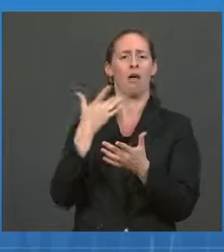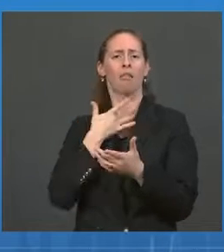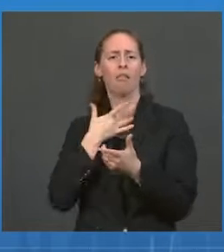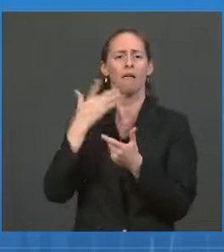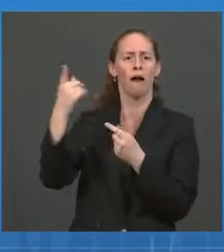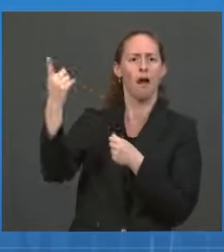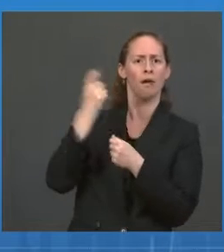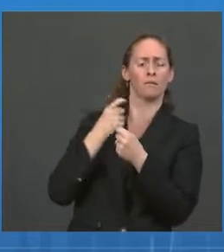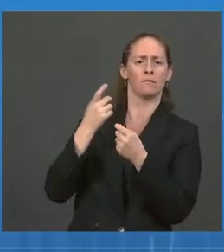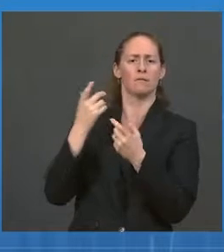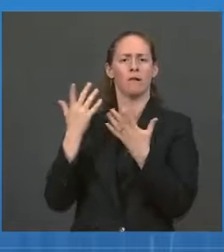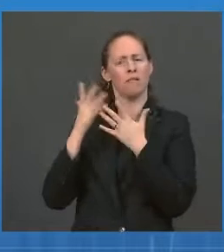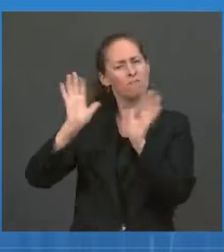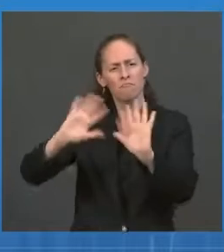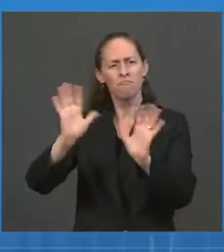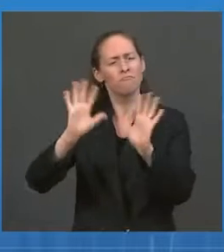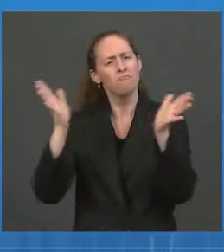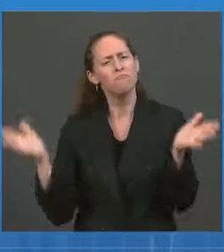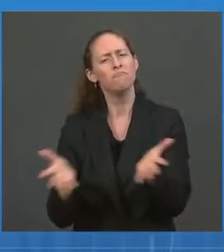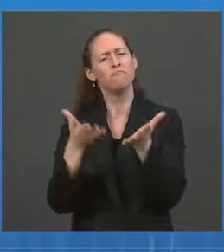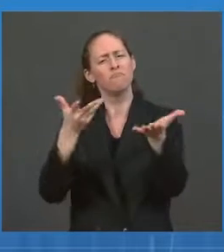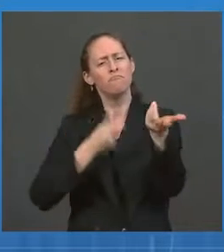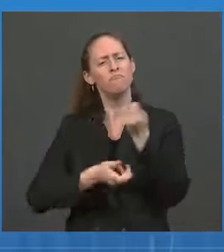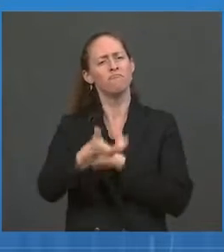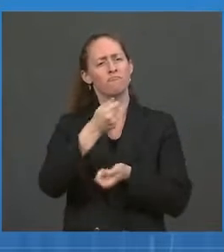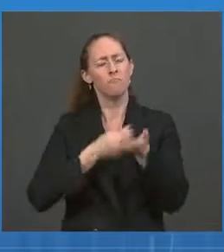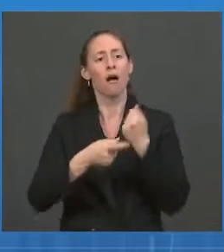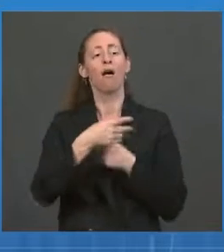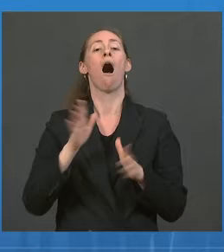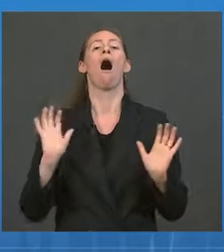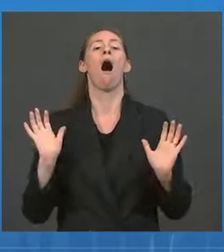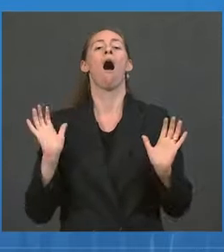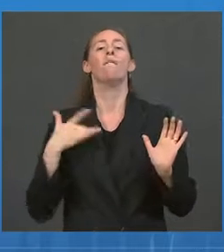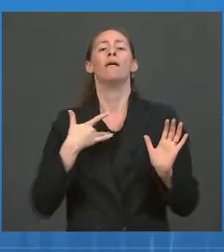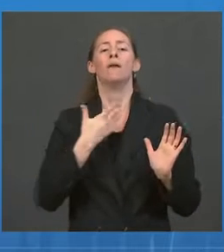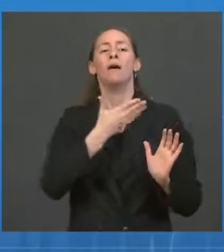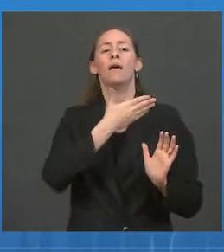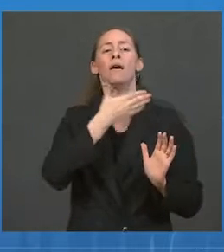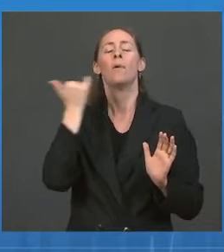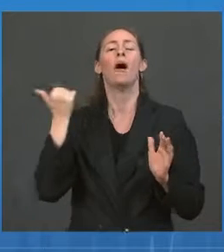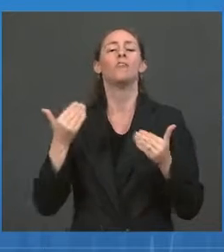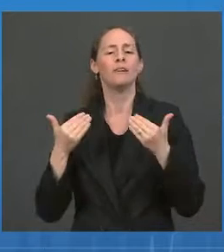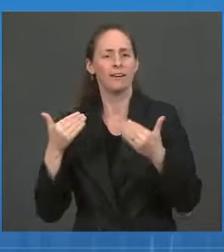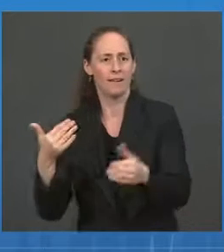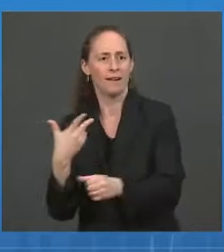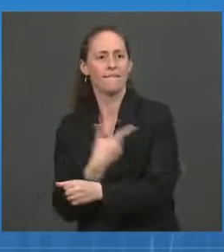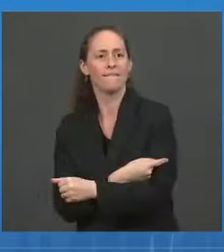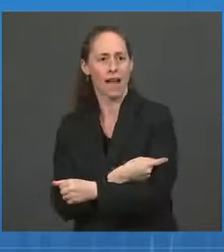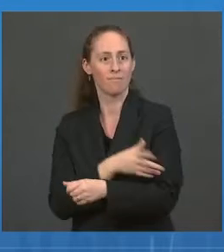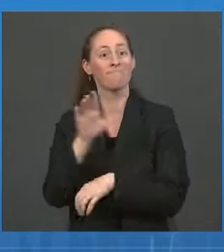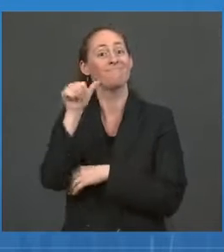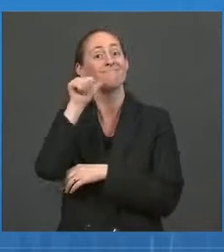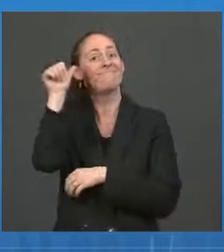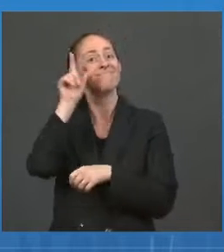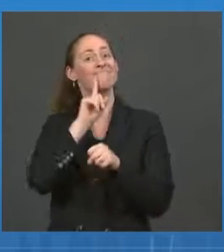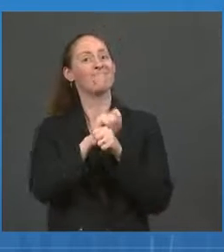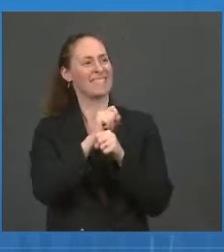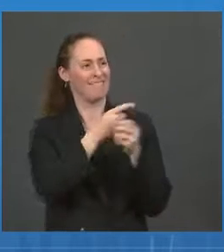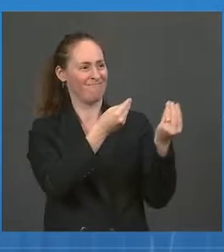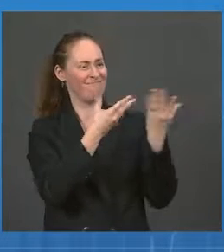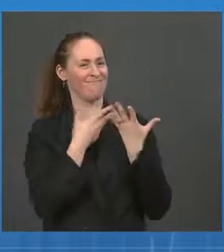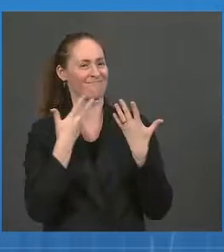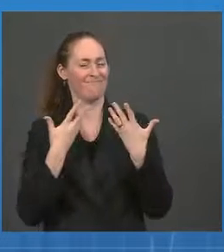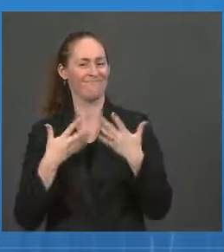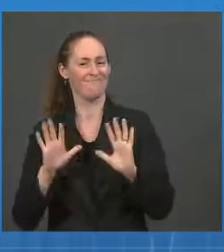to get vaccinated. This past two years, he got his first shot. Not every conversation, not every